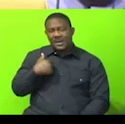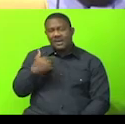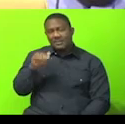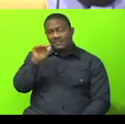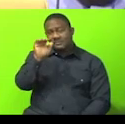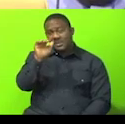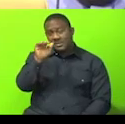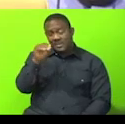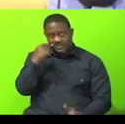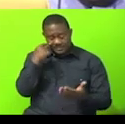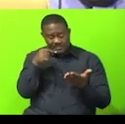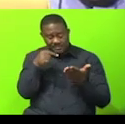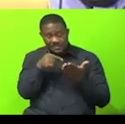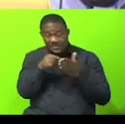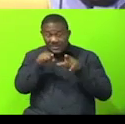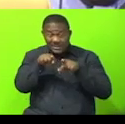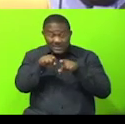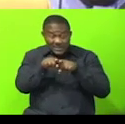attention to the same